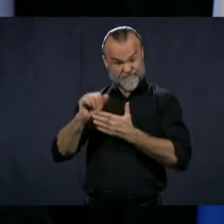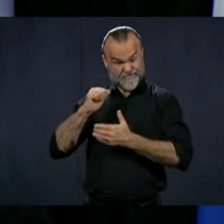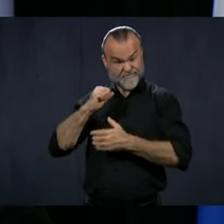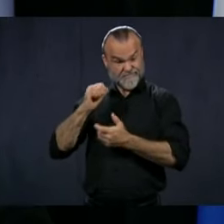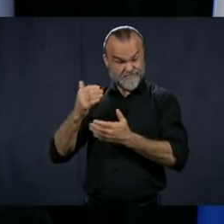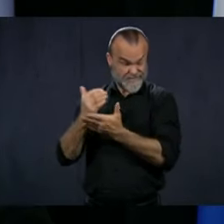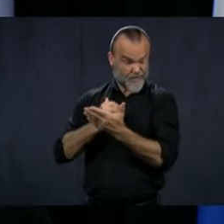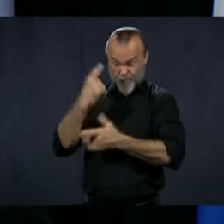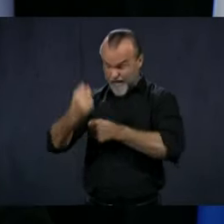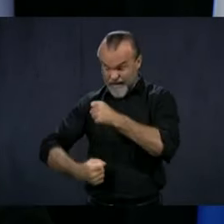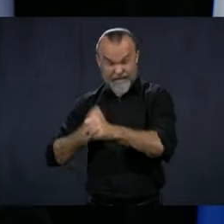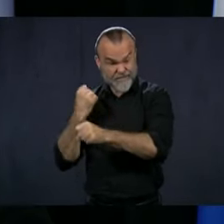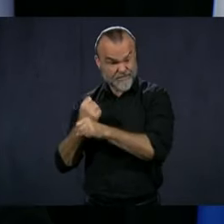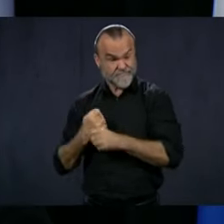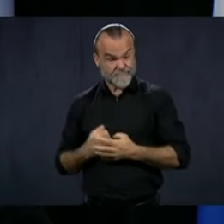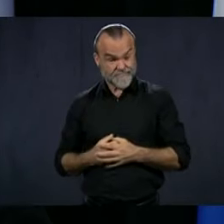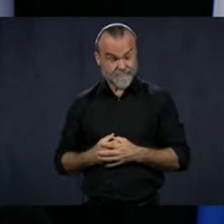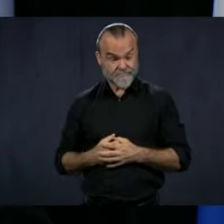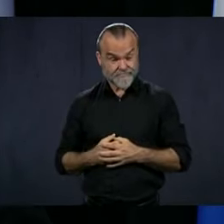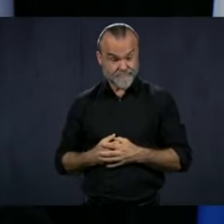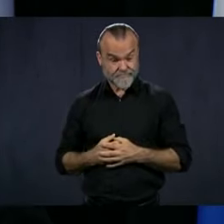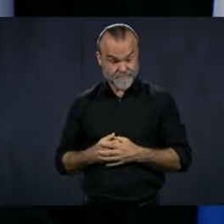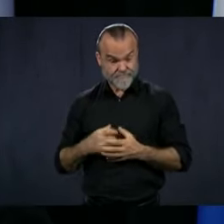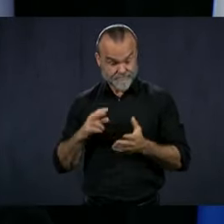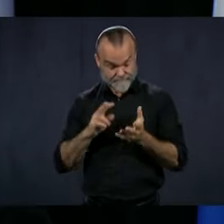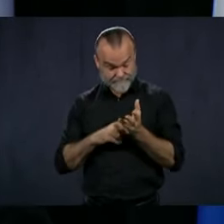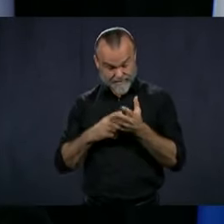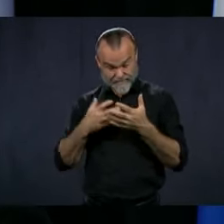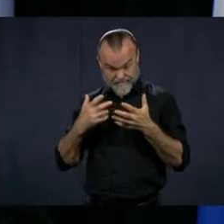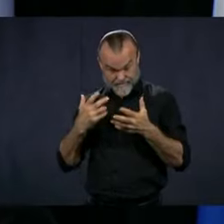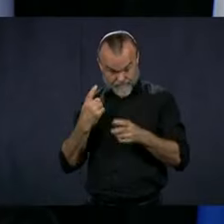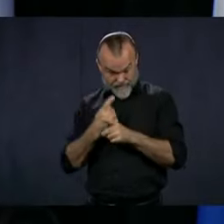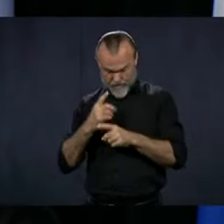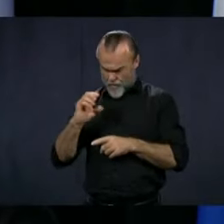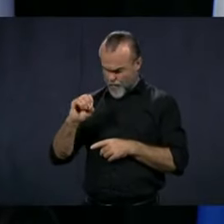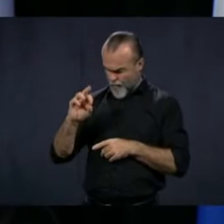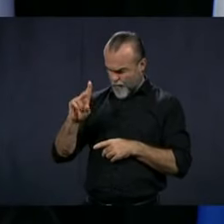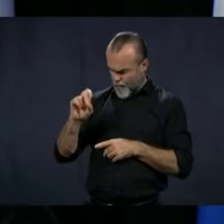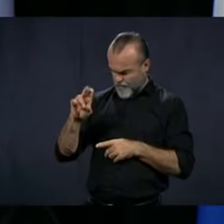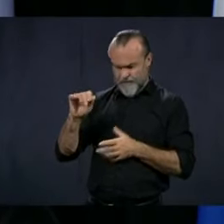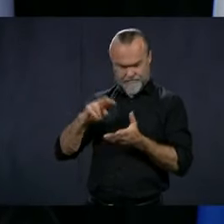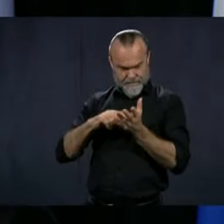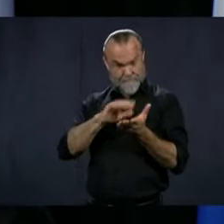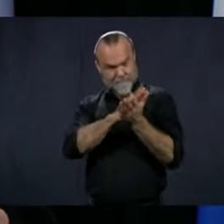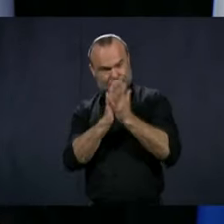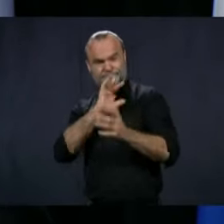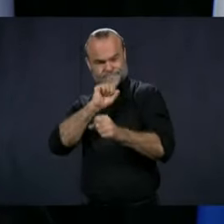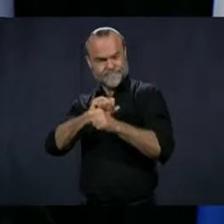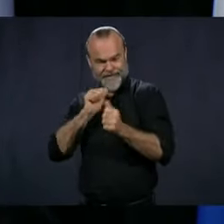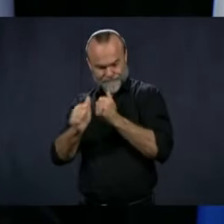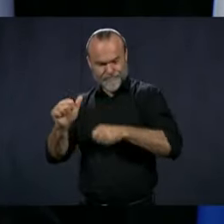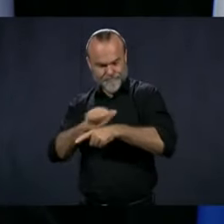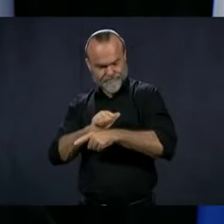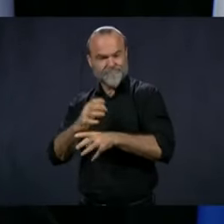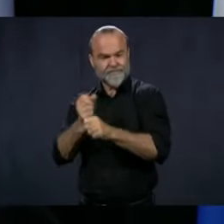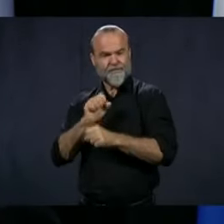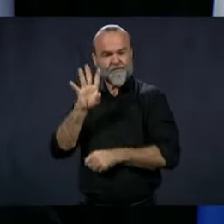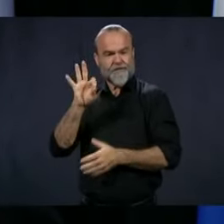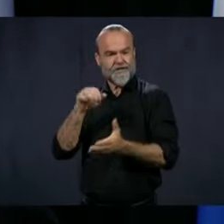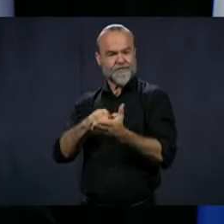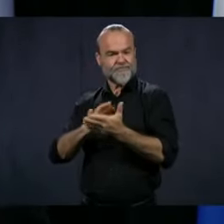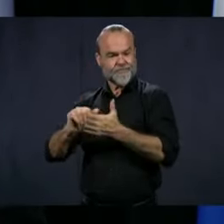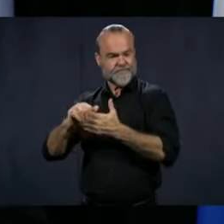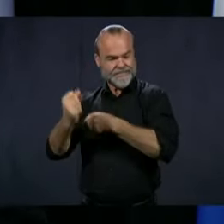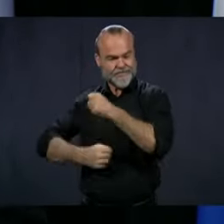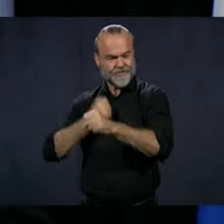become orderly, and a full-time job